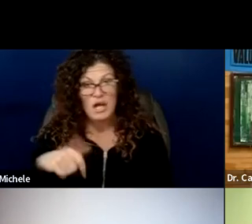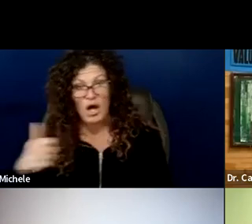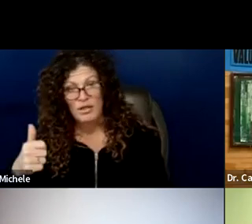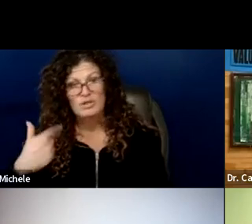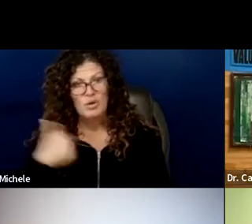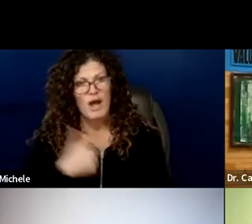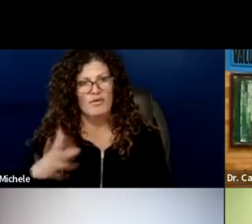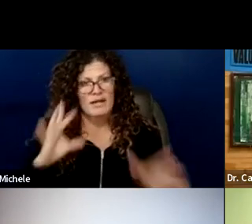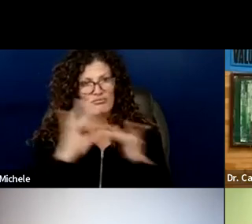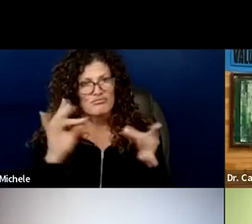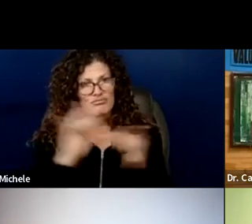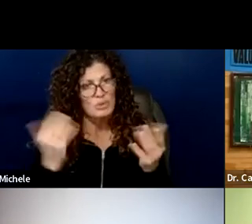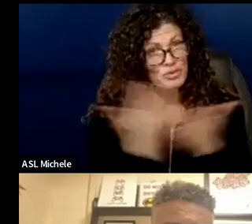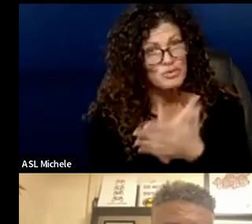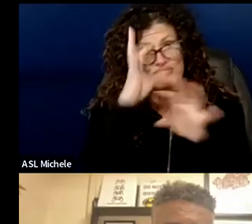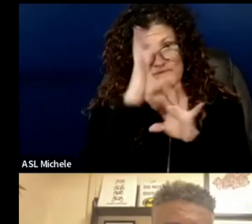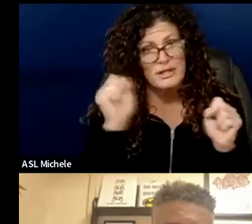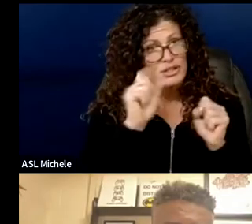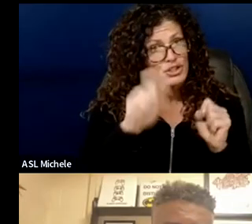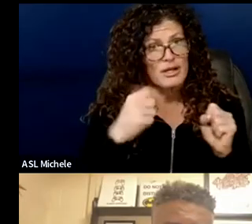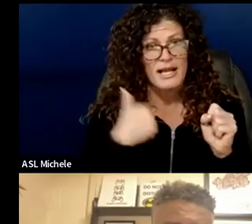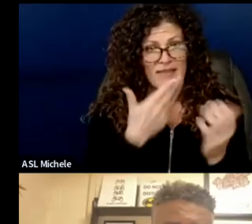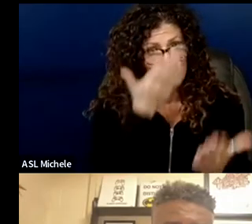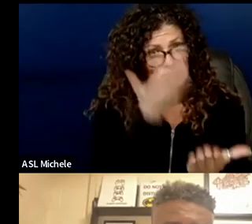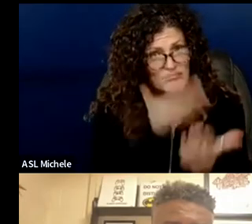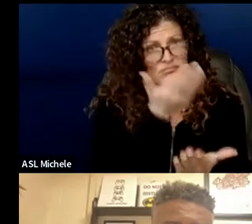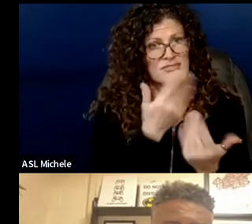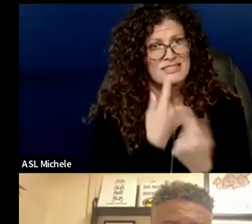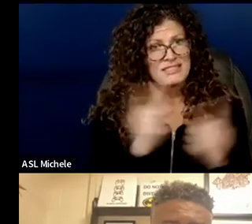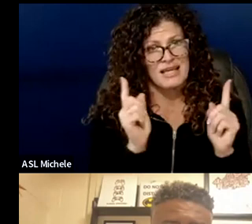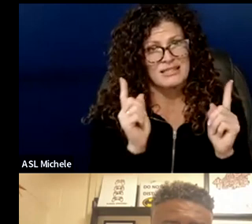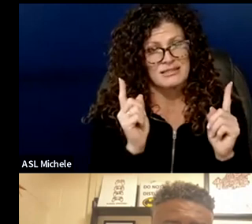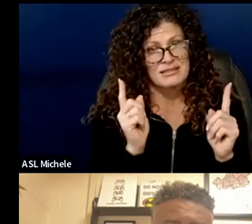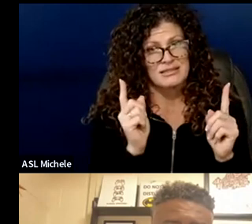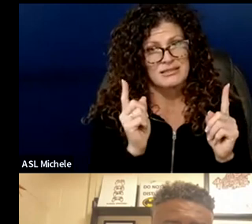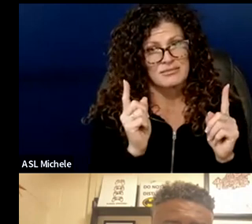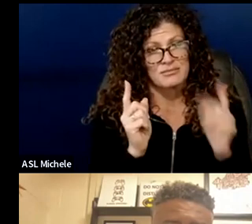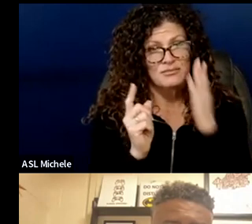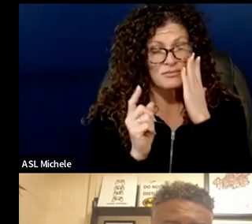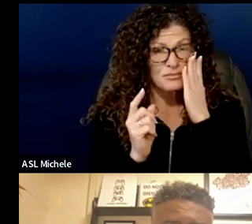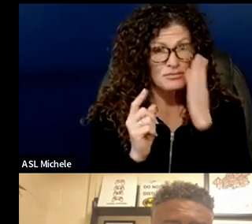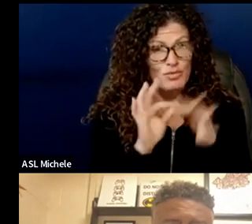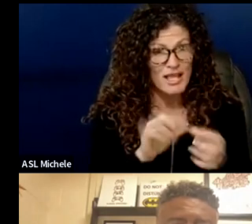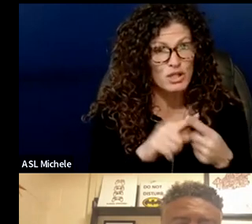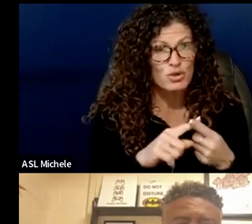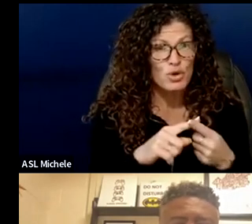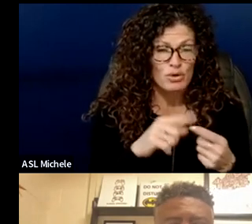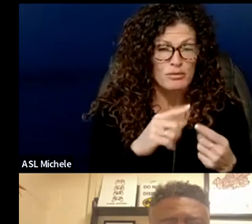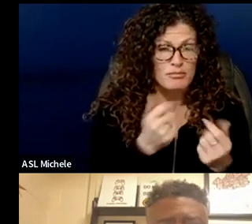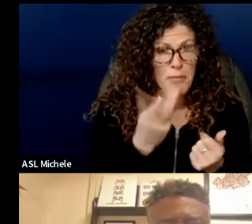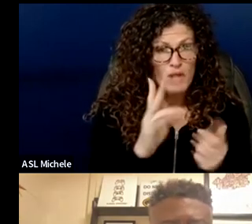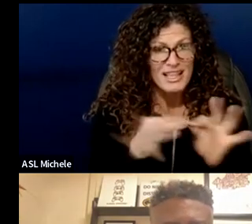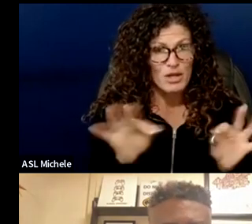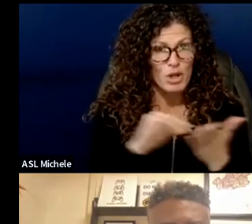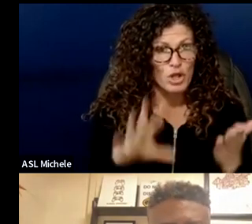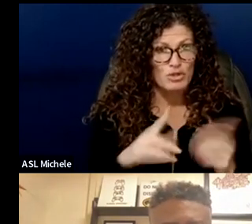that the new superintendent should have a track record of success in educating multilingual learners however the job